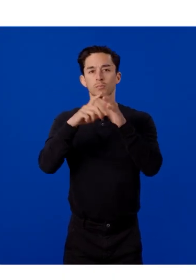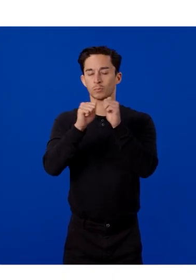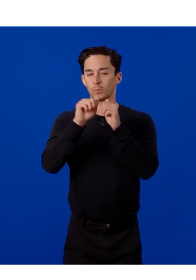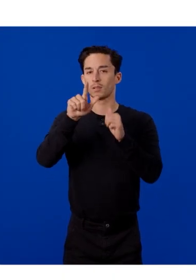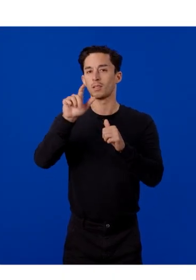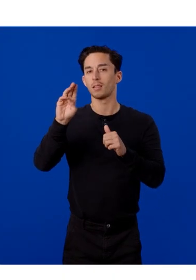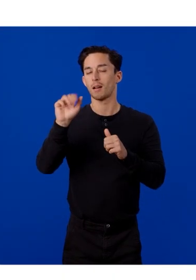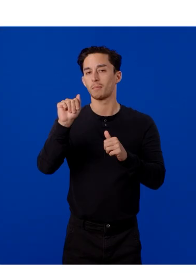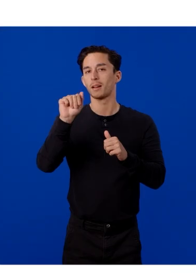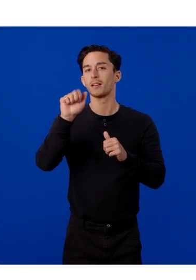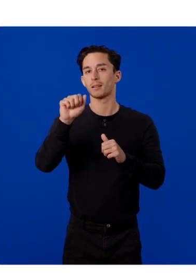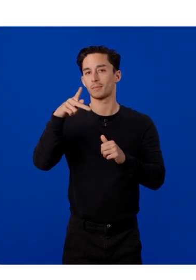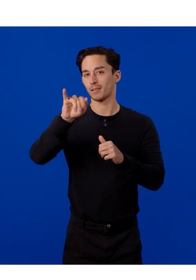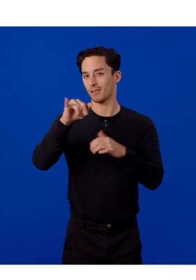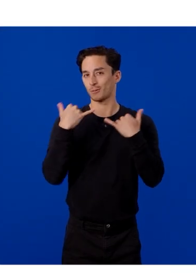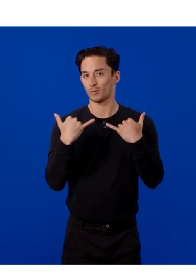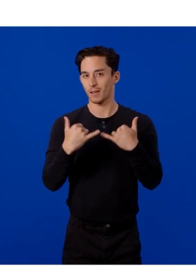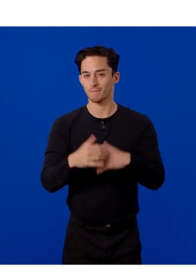API today.